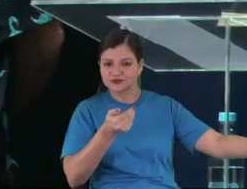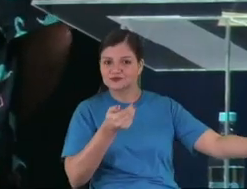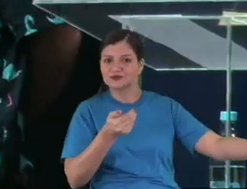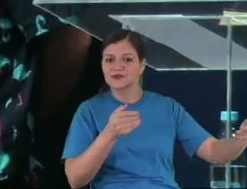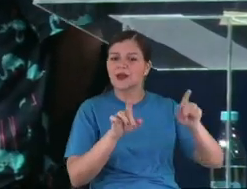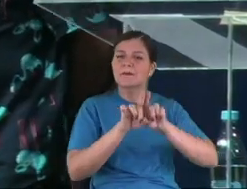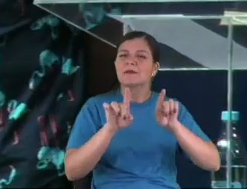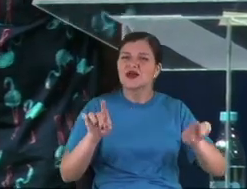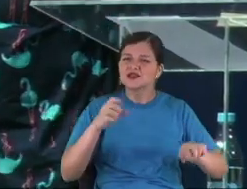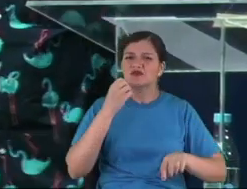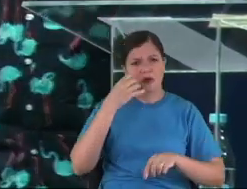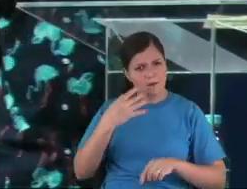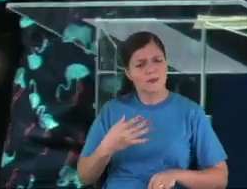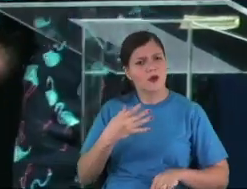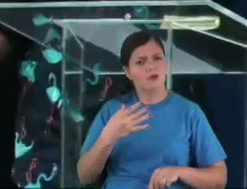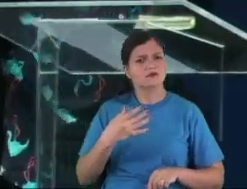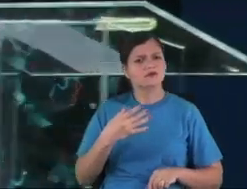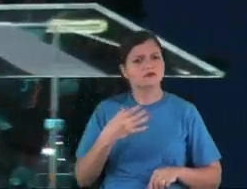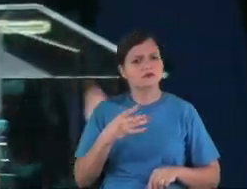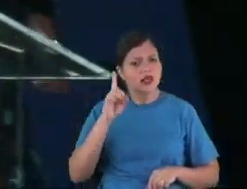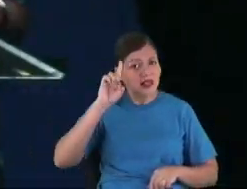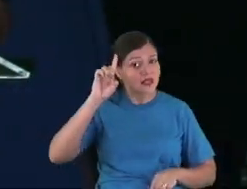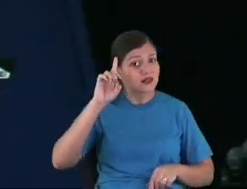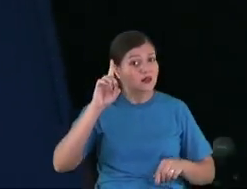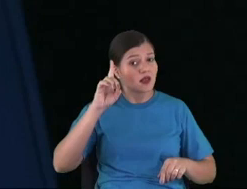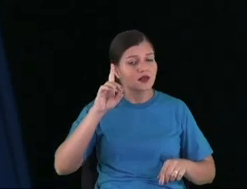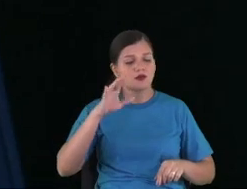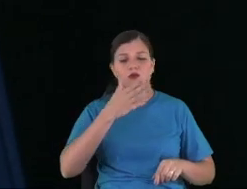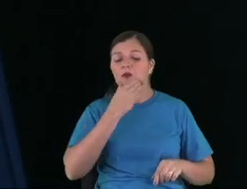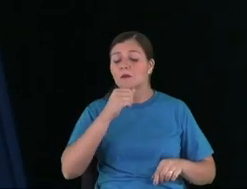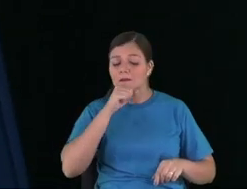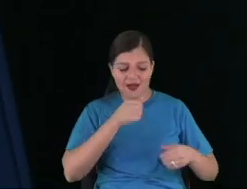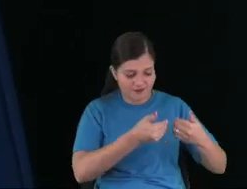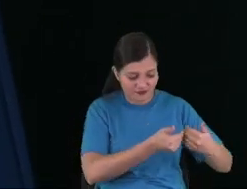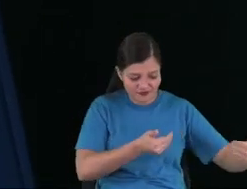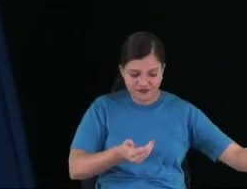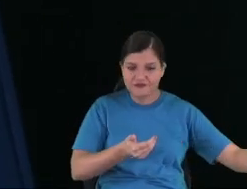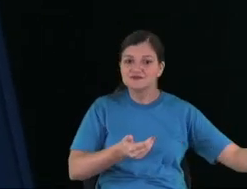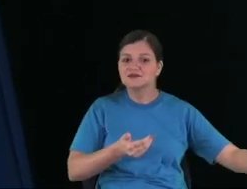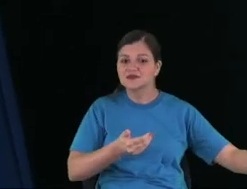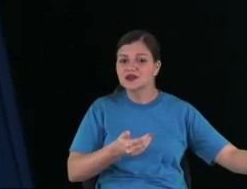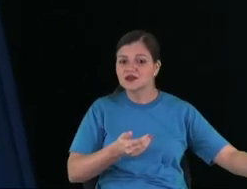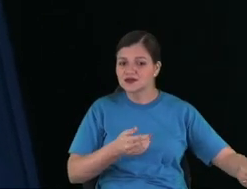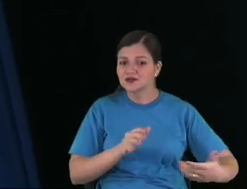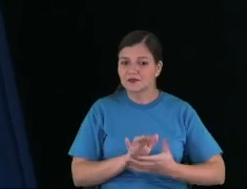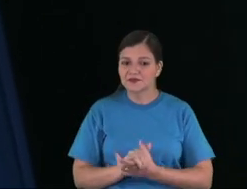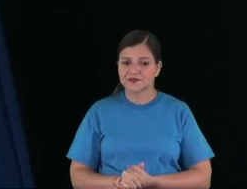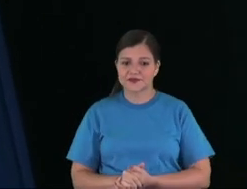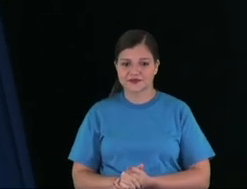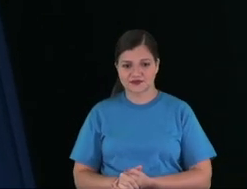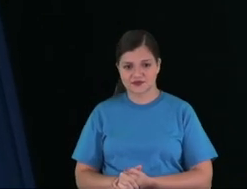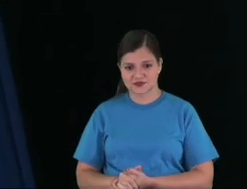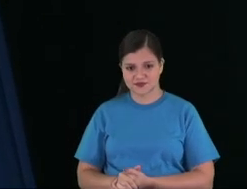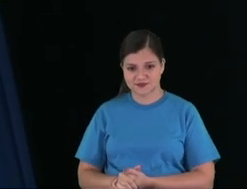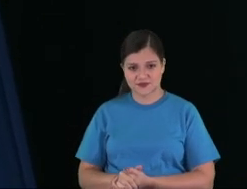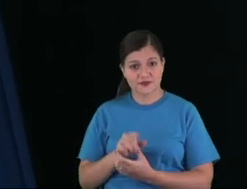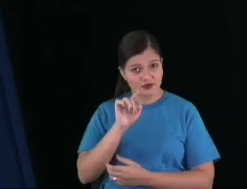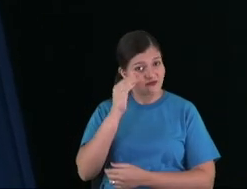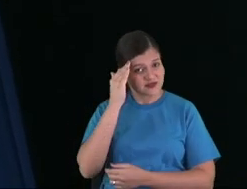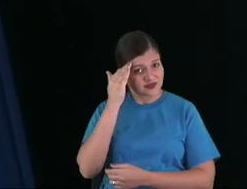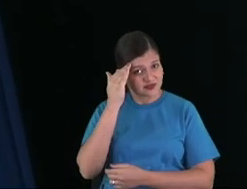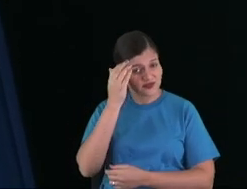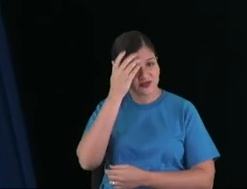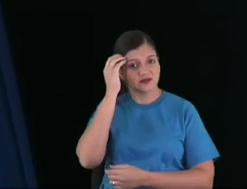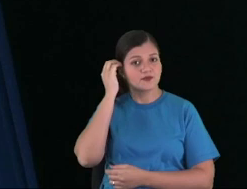He would put the this side dad. I the you as a maniac. my